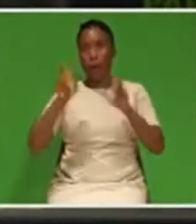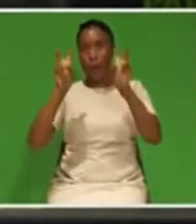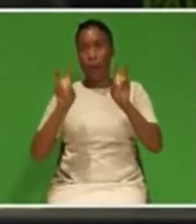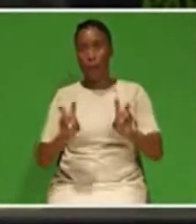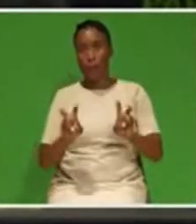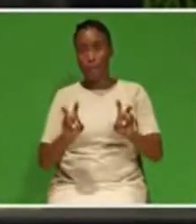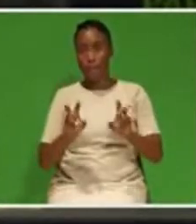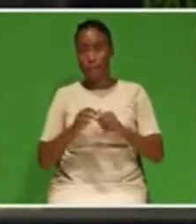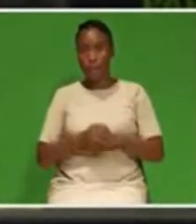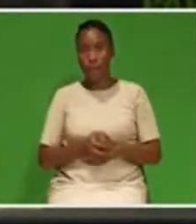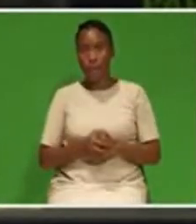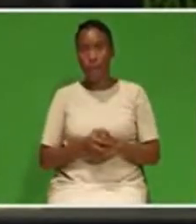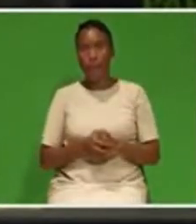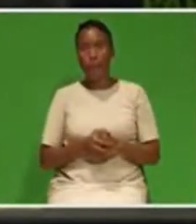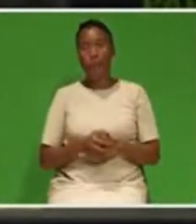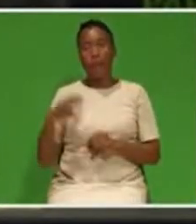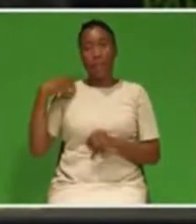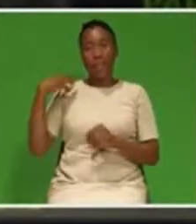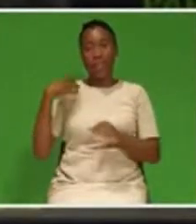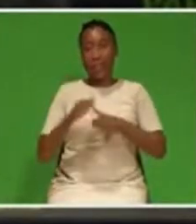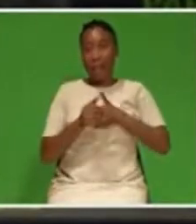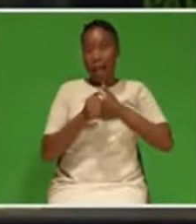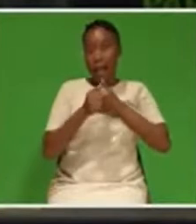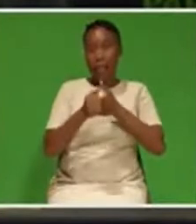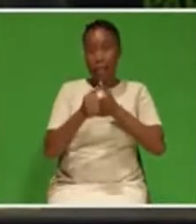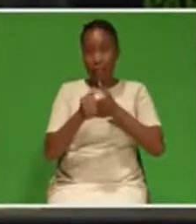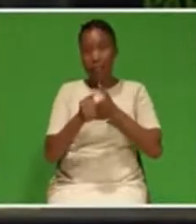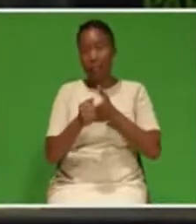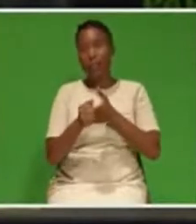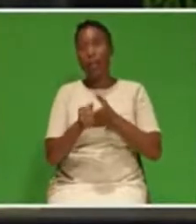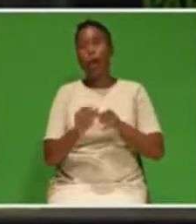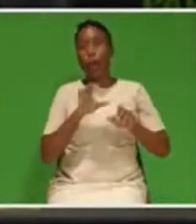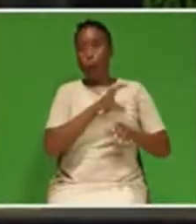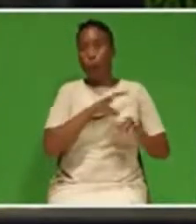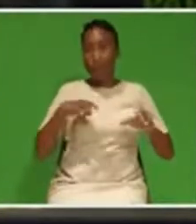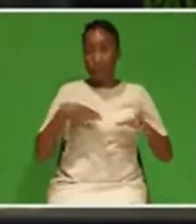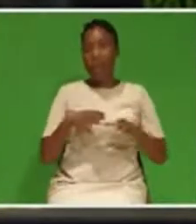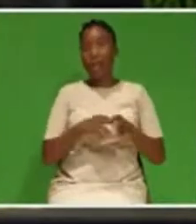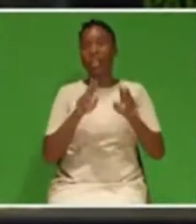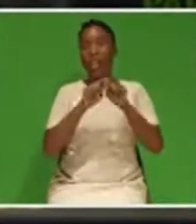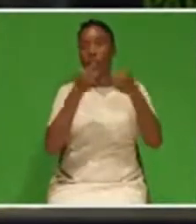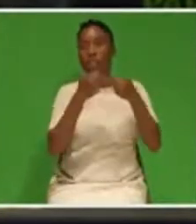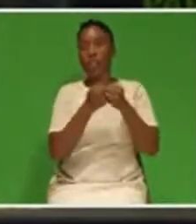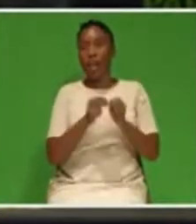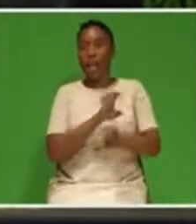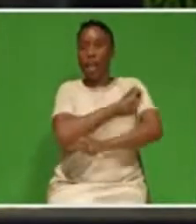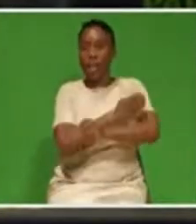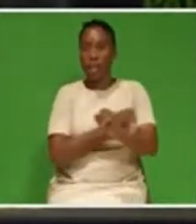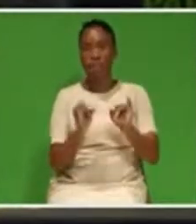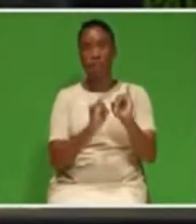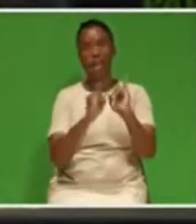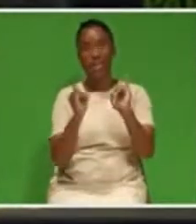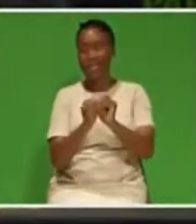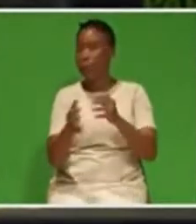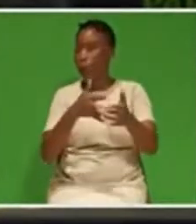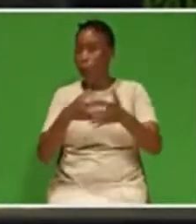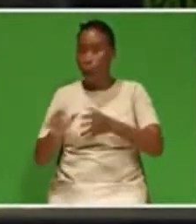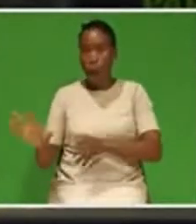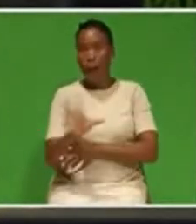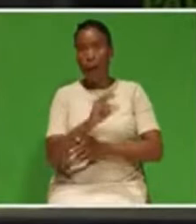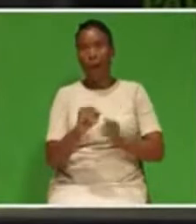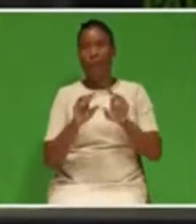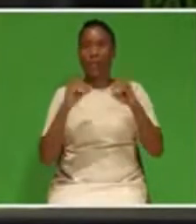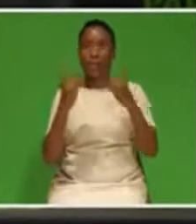leading the National Energy Crisis Committee and interacting with all other departments. In a spirit